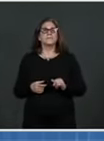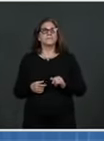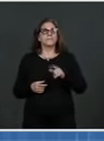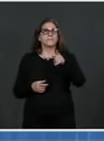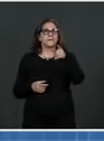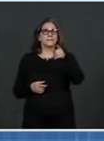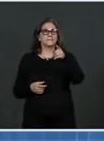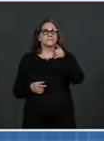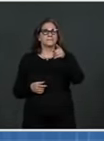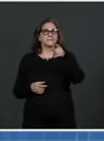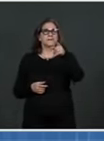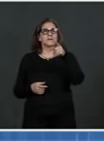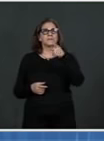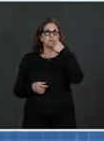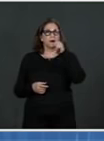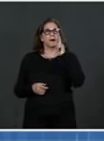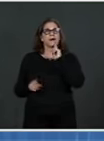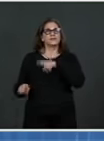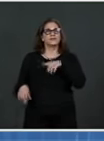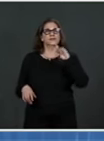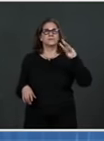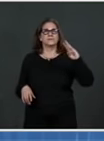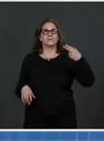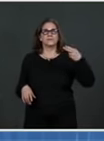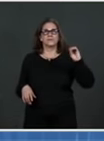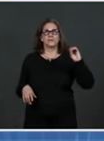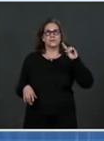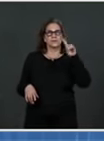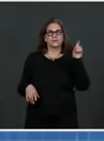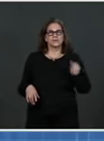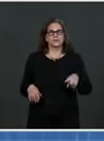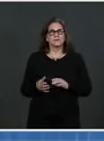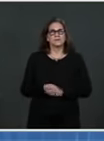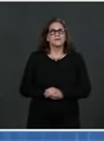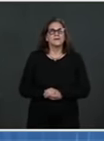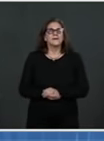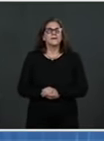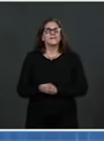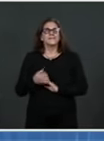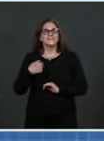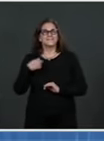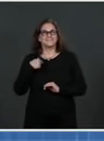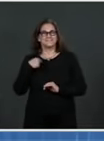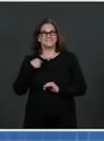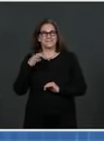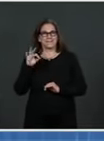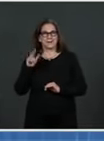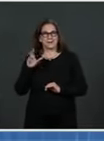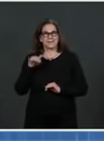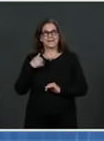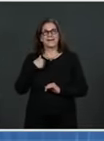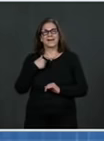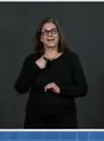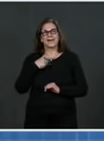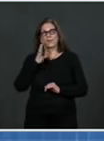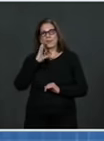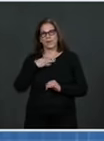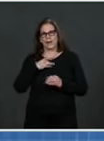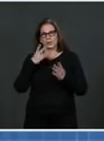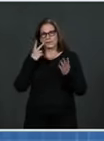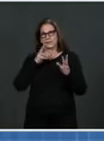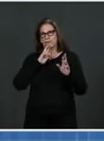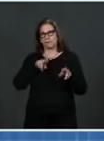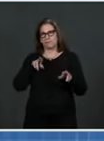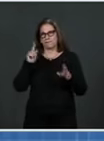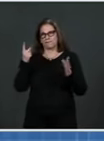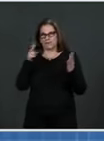Yeah, Kaitlyn, I'd like to see that report first. And I also would like to inquire as to the extent in which the people